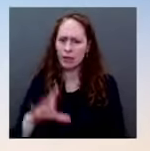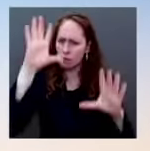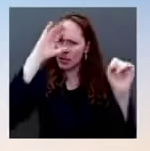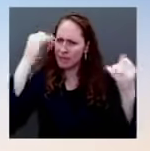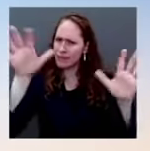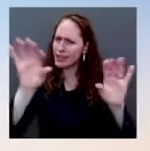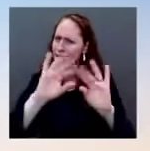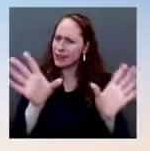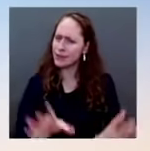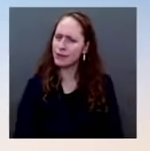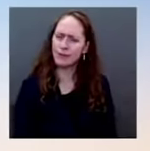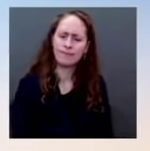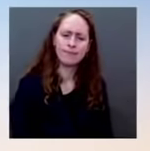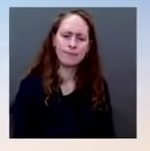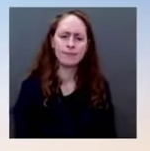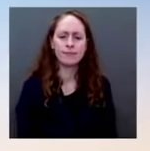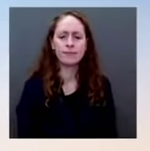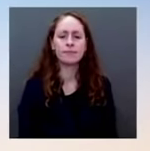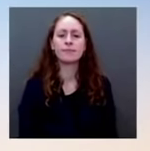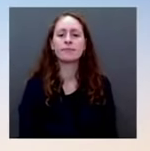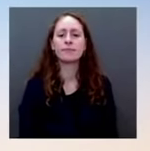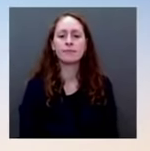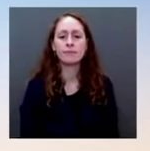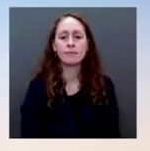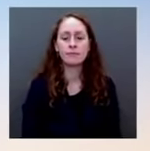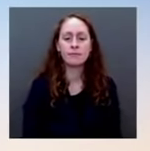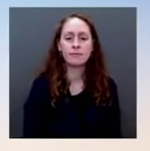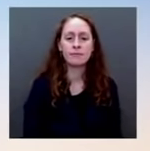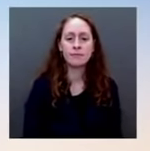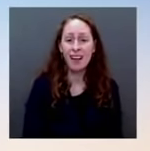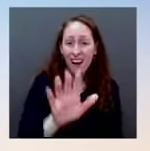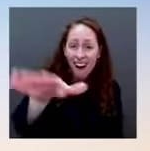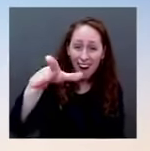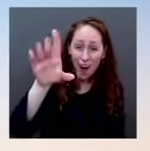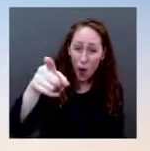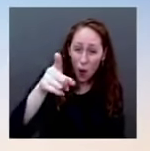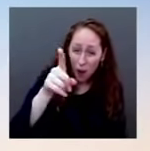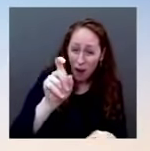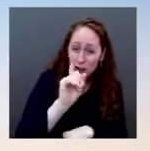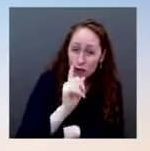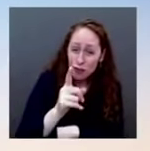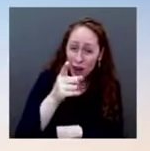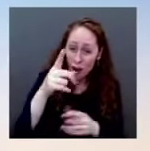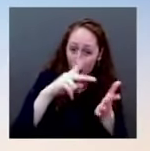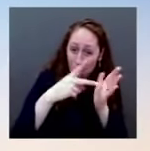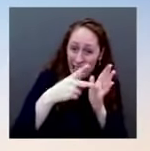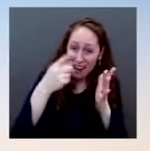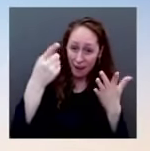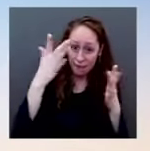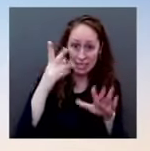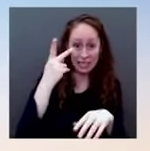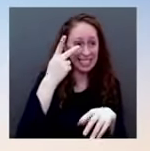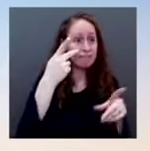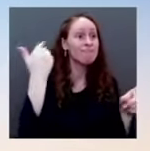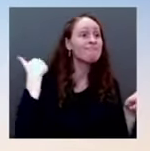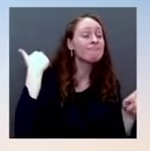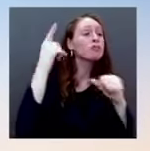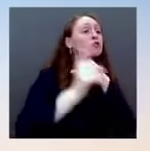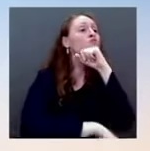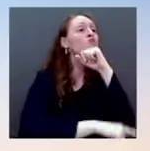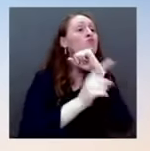Well, so first, I would say that if you go back to a personal experience I had, which was the negotiation